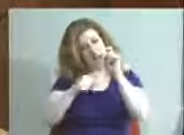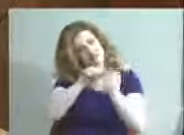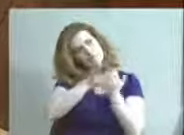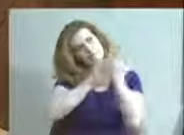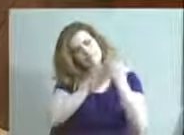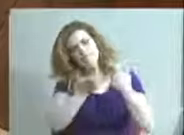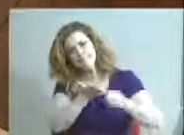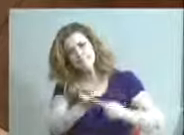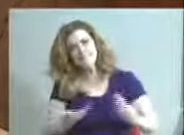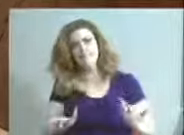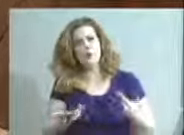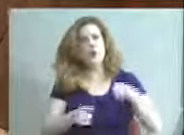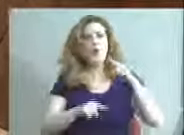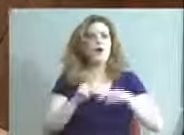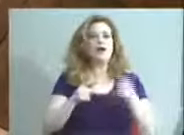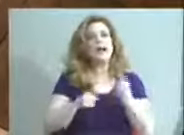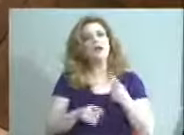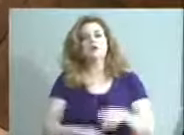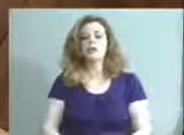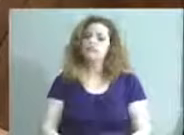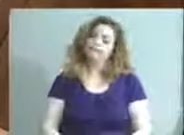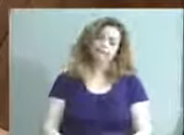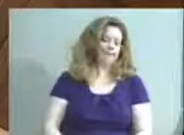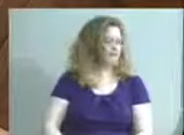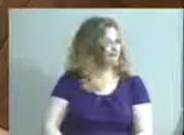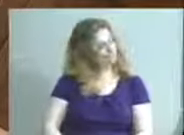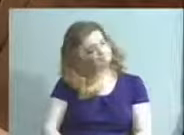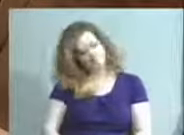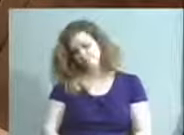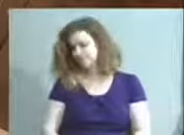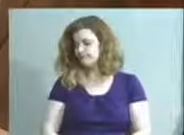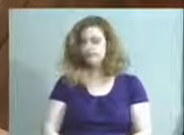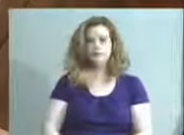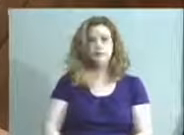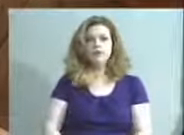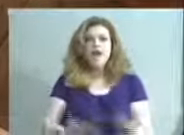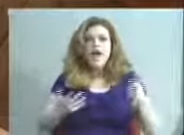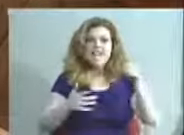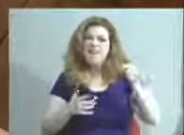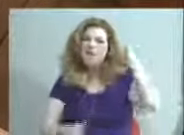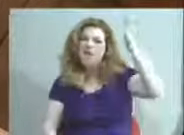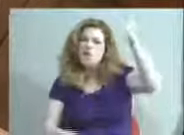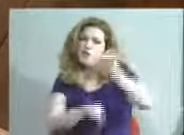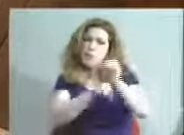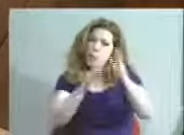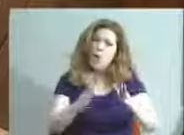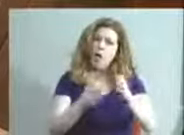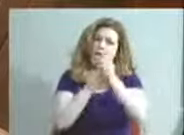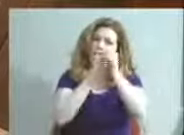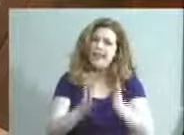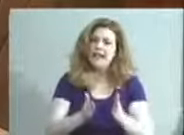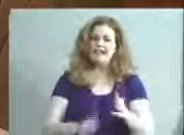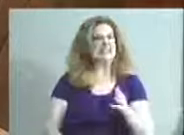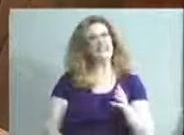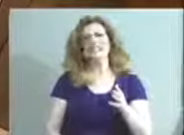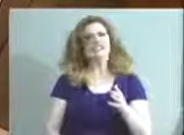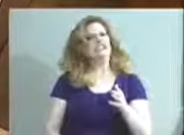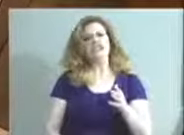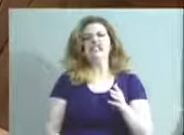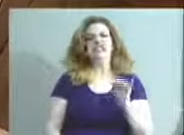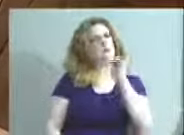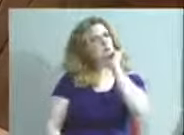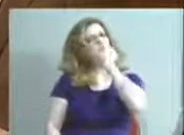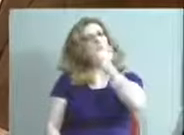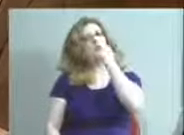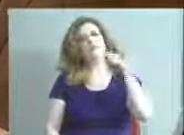We just can't moan and shake our heads. These are our future employees, our future leaders, and it's morally wrong for them not to come along